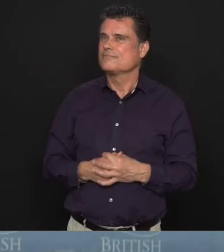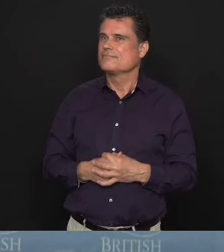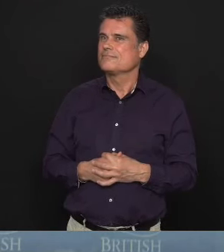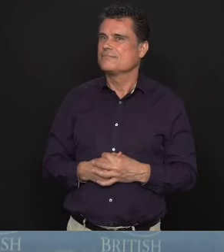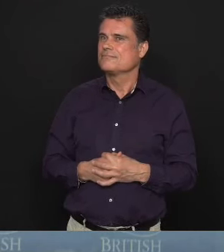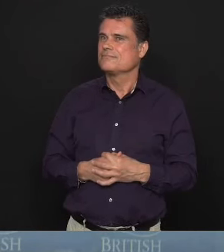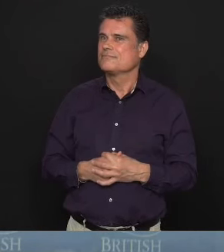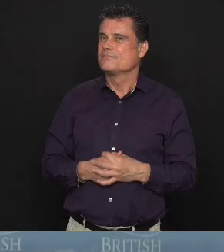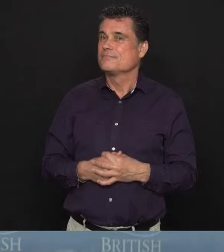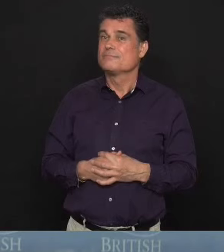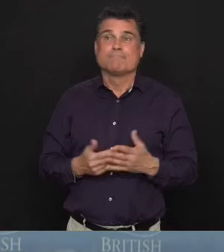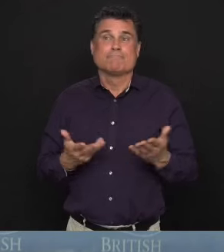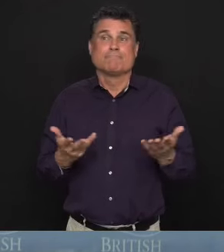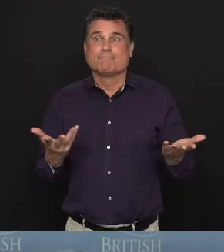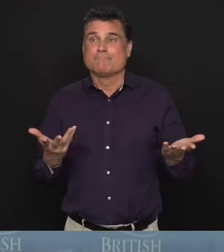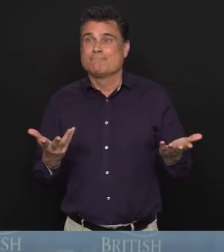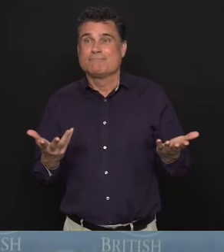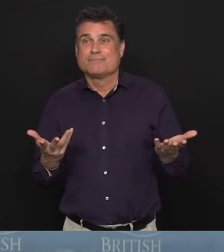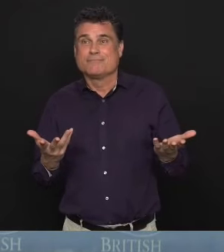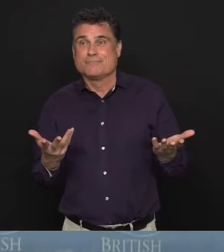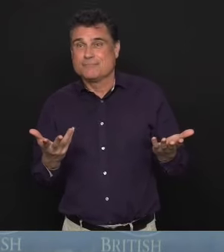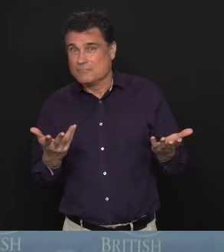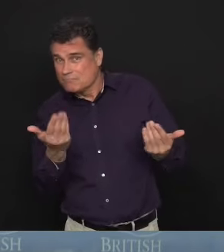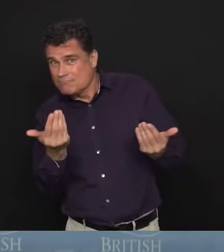Thank you, sir. For the delay, have Lisa Cardasco.